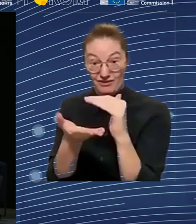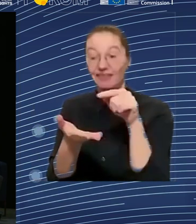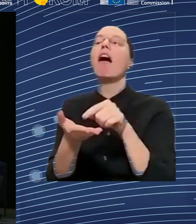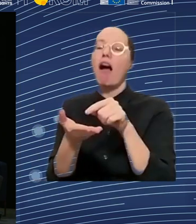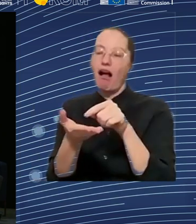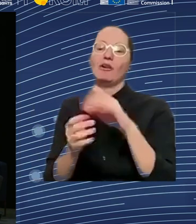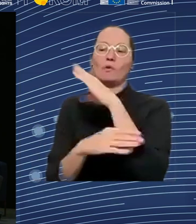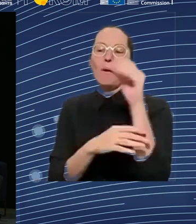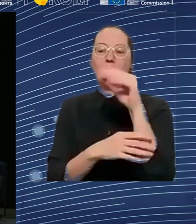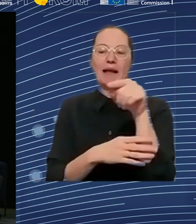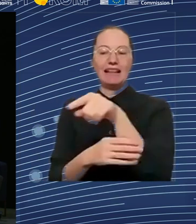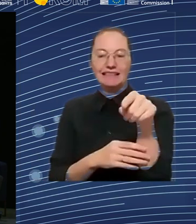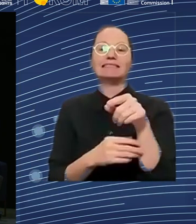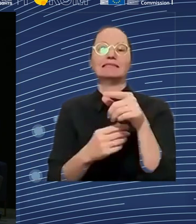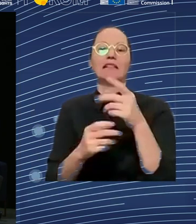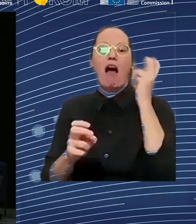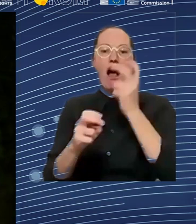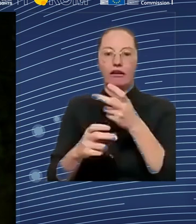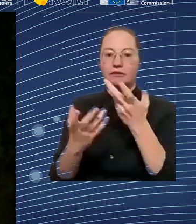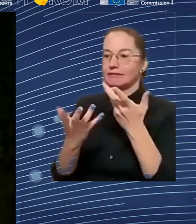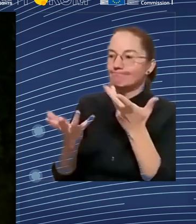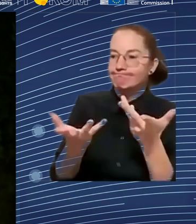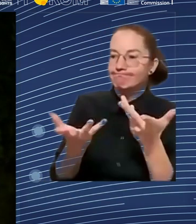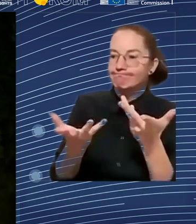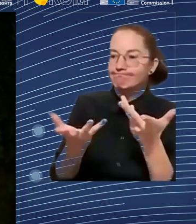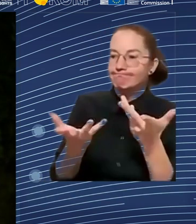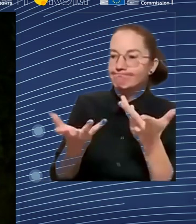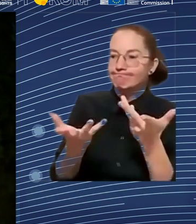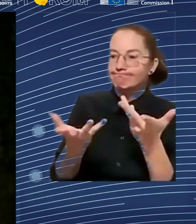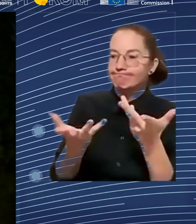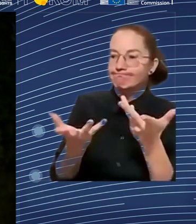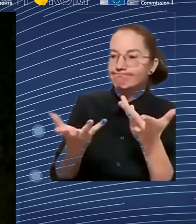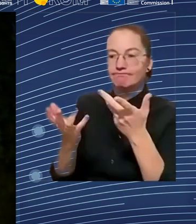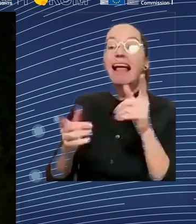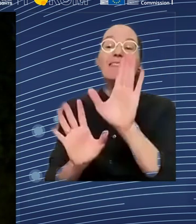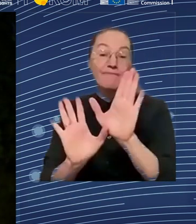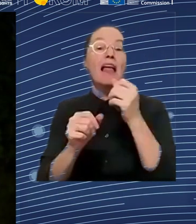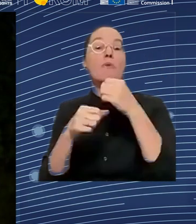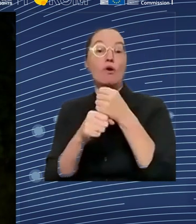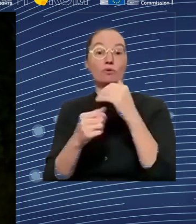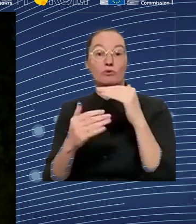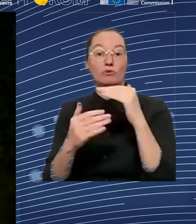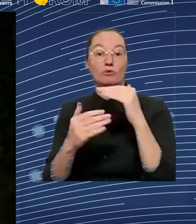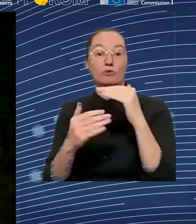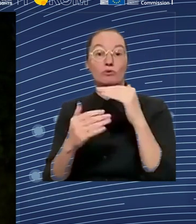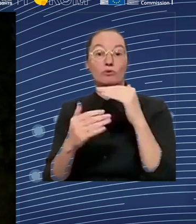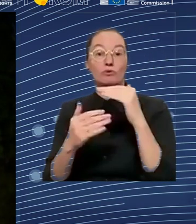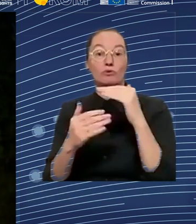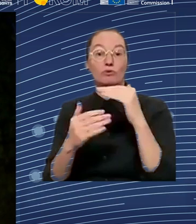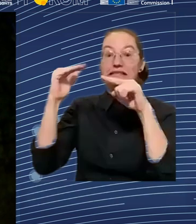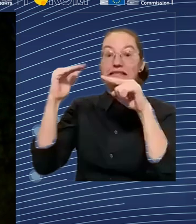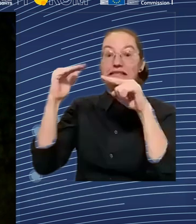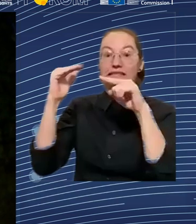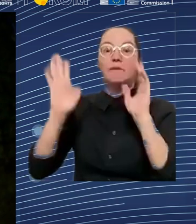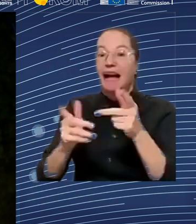comprehensive overview of the situation. And also for this employment and social developments in Europe report, which I